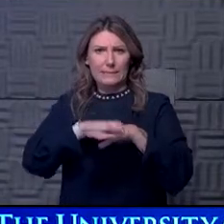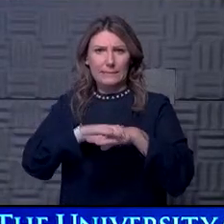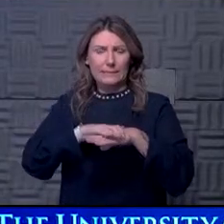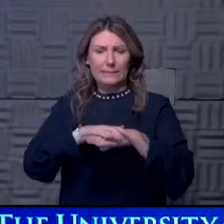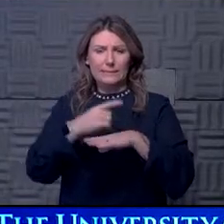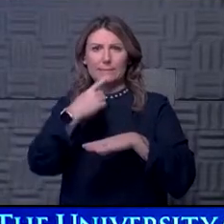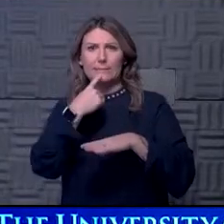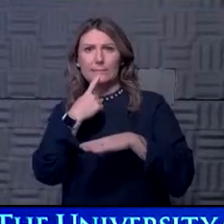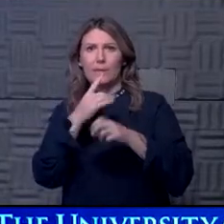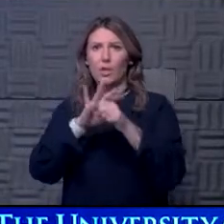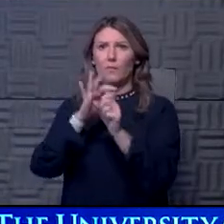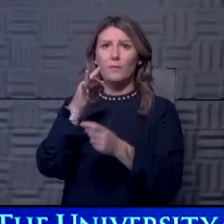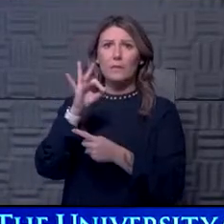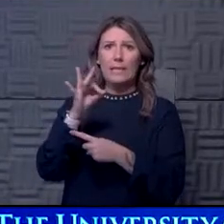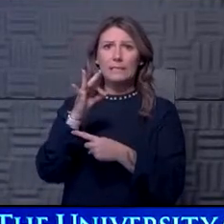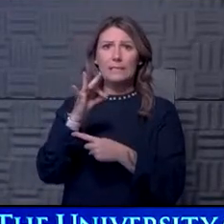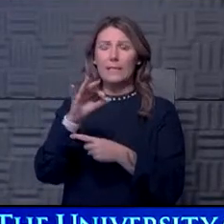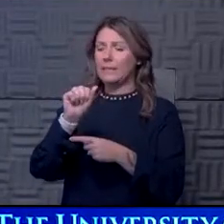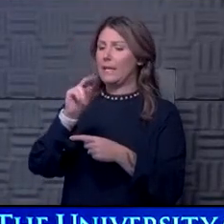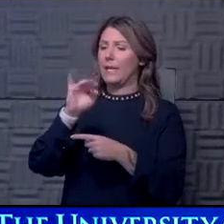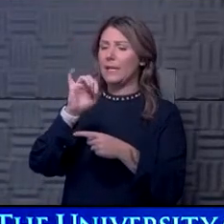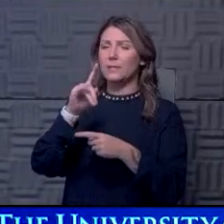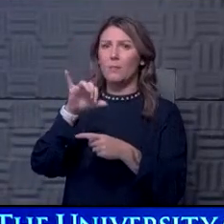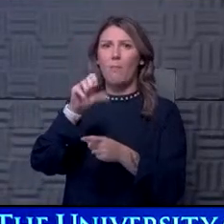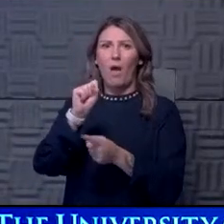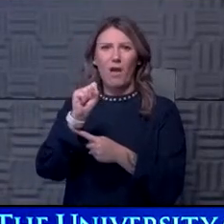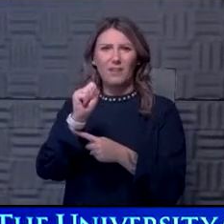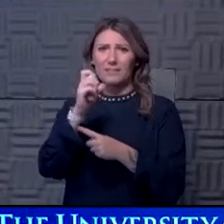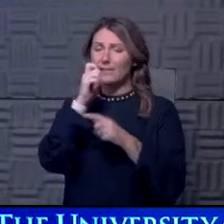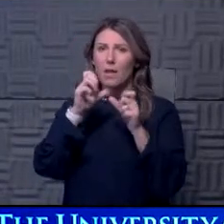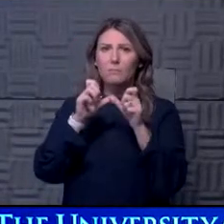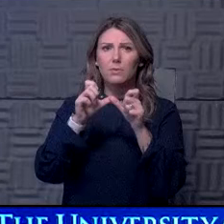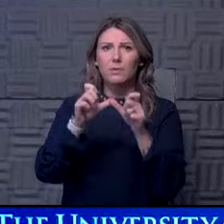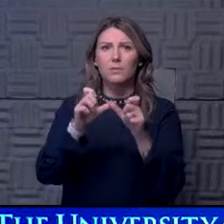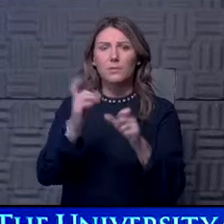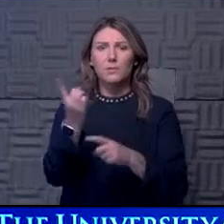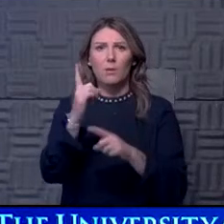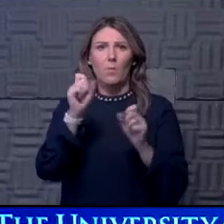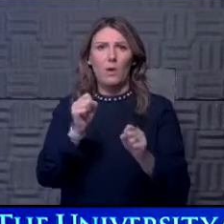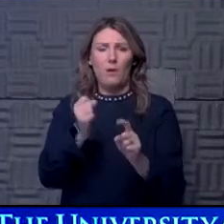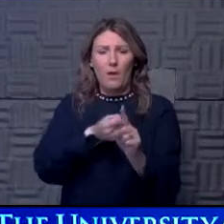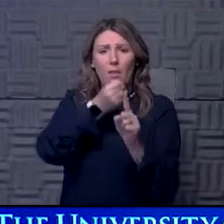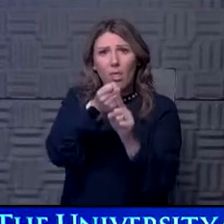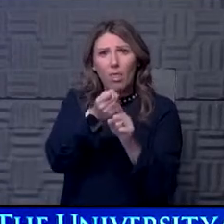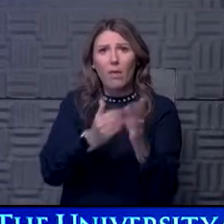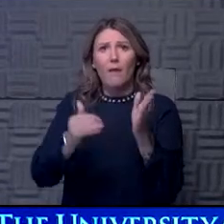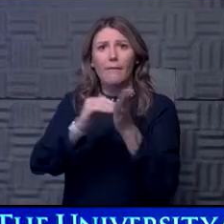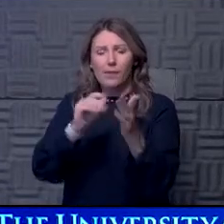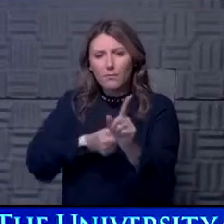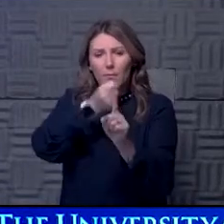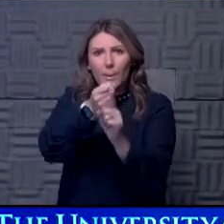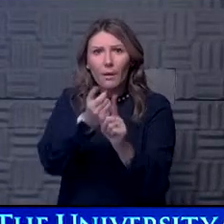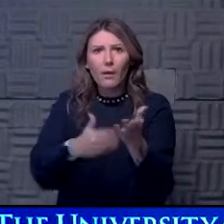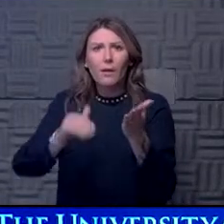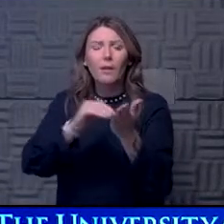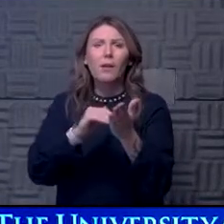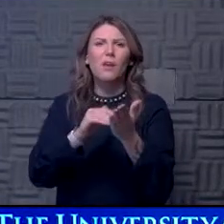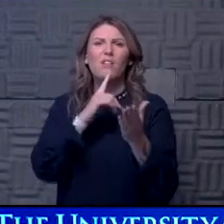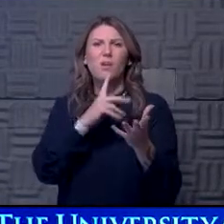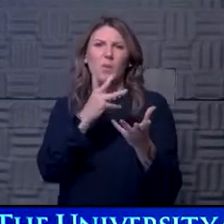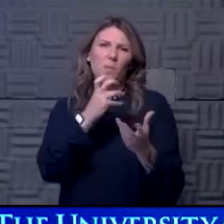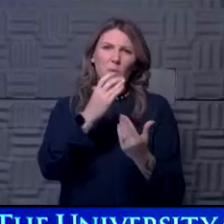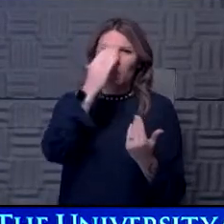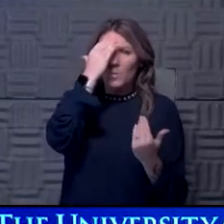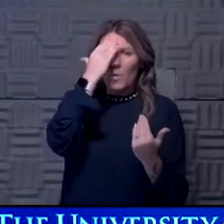-19 antibodies don't last long so someone could get it over and over and over again. I'd like to know what the docs think